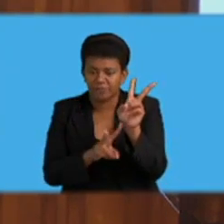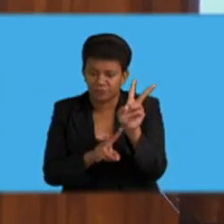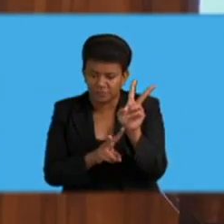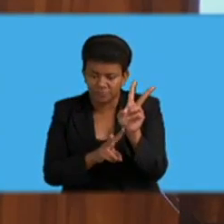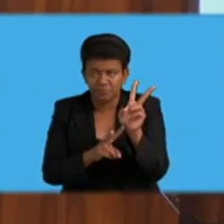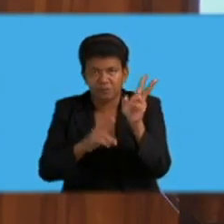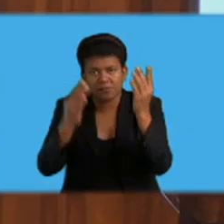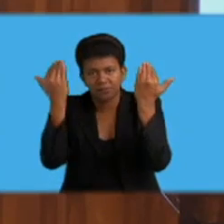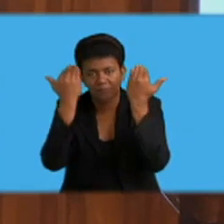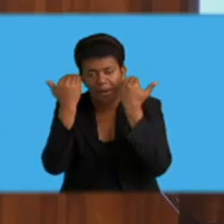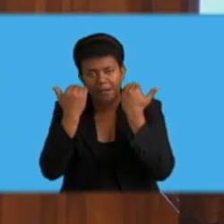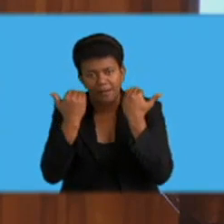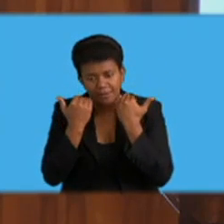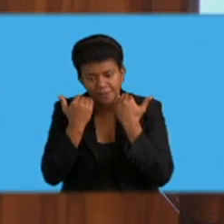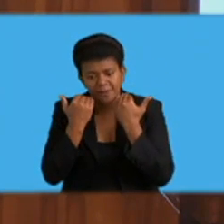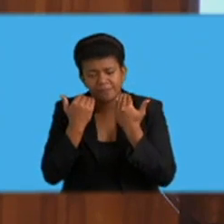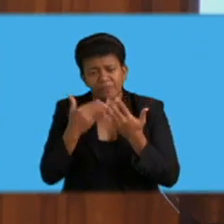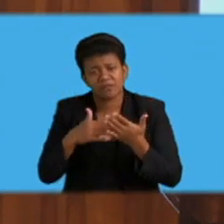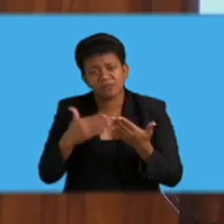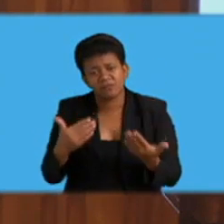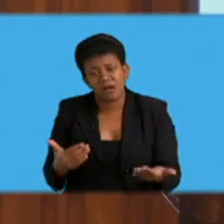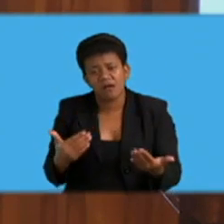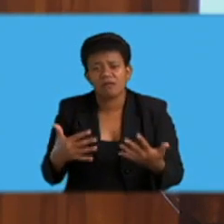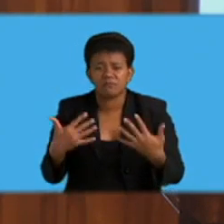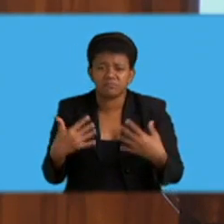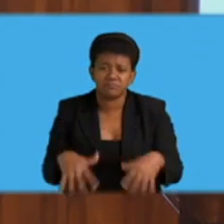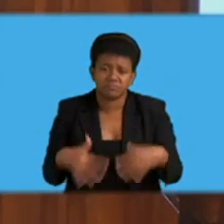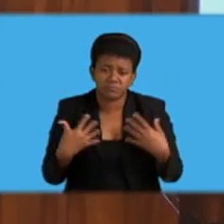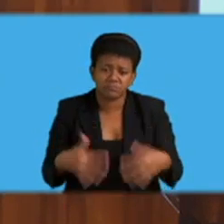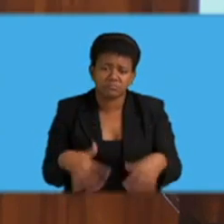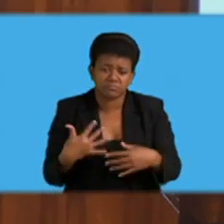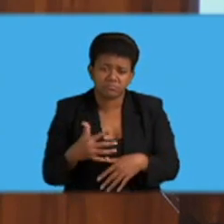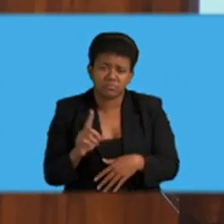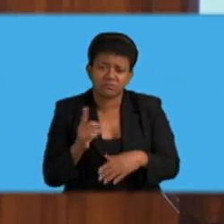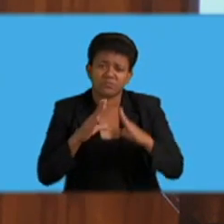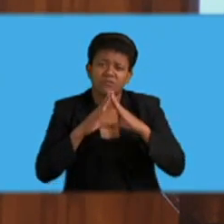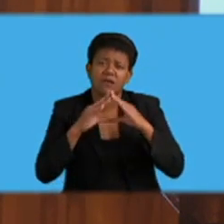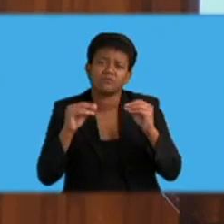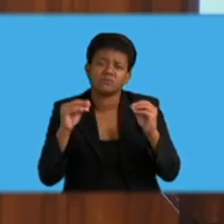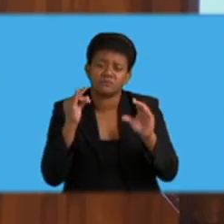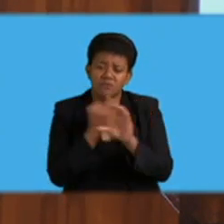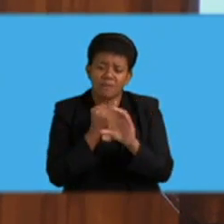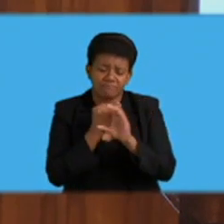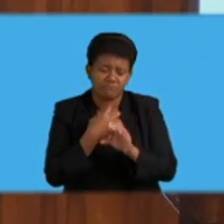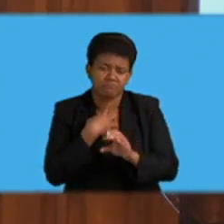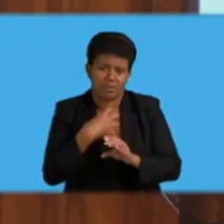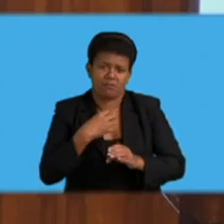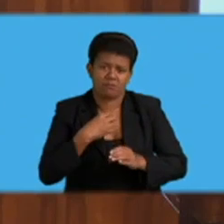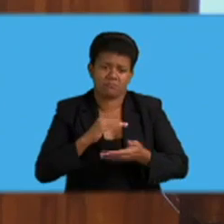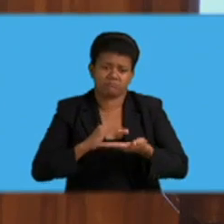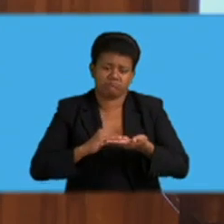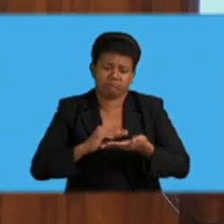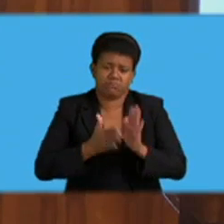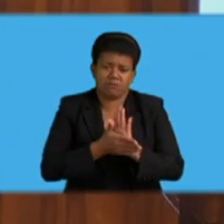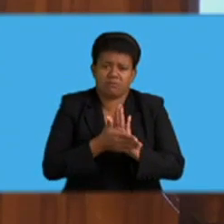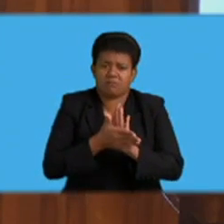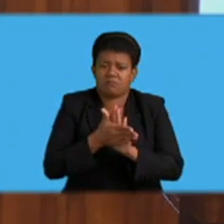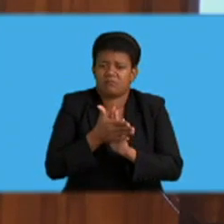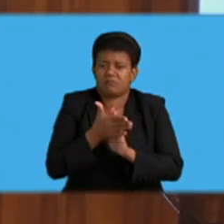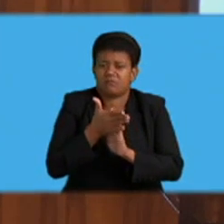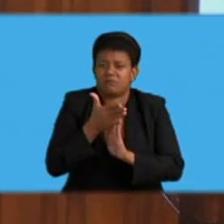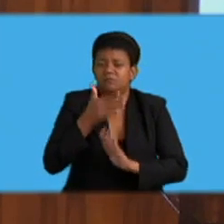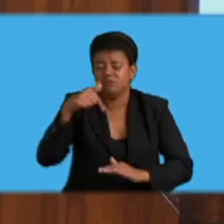the painful reality is that sexual offenses are increasing in our country. And the Fiji police force